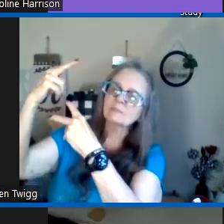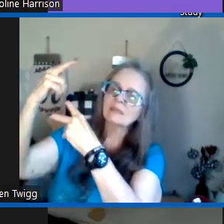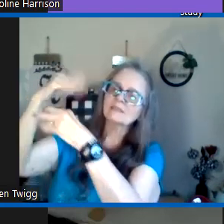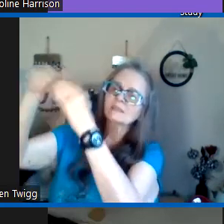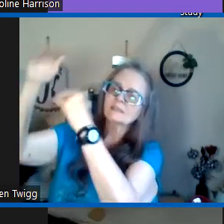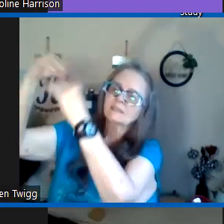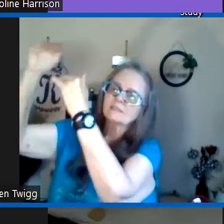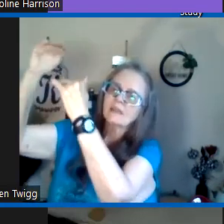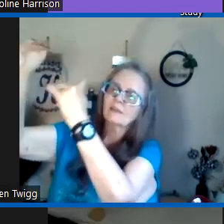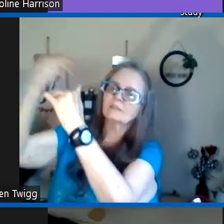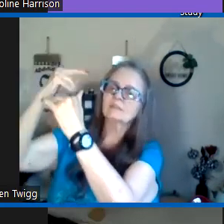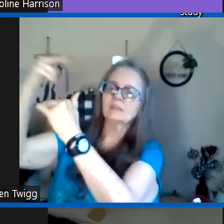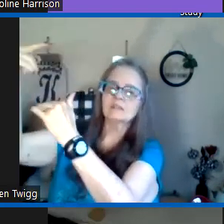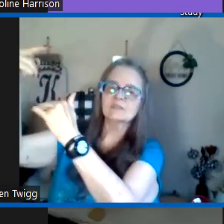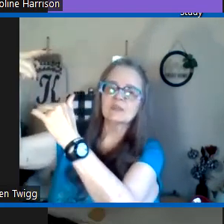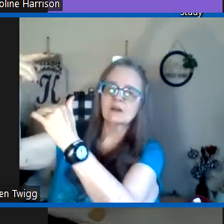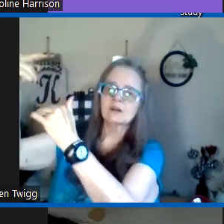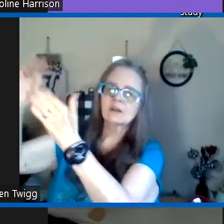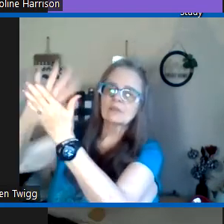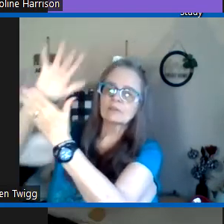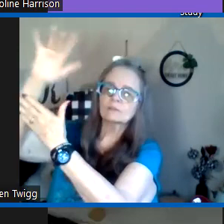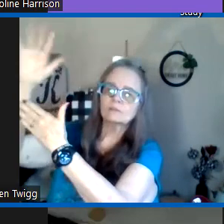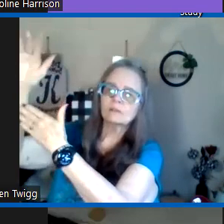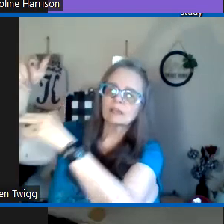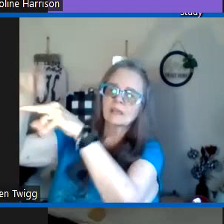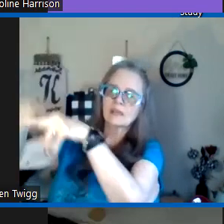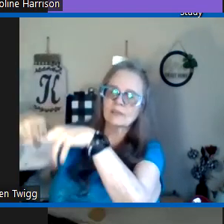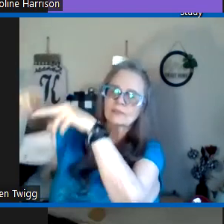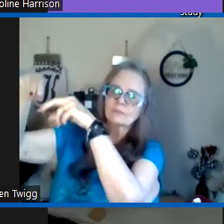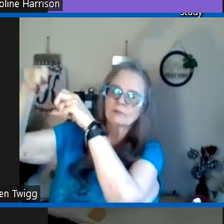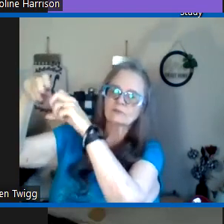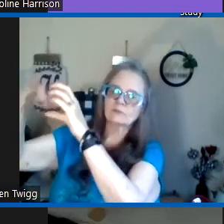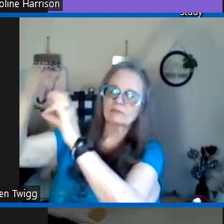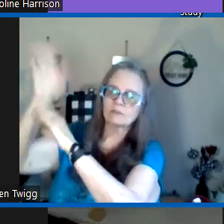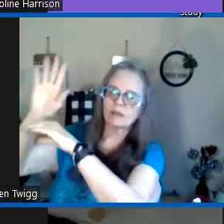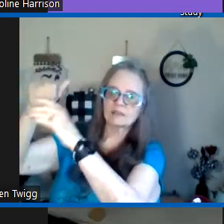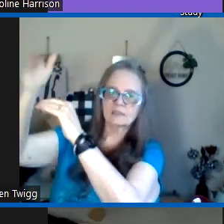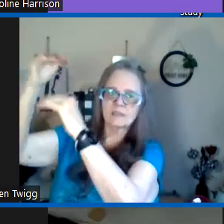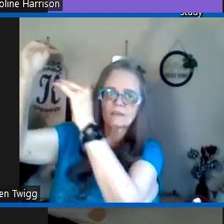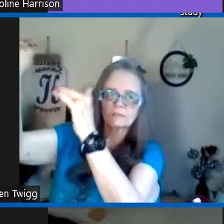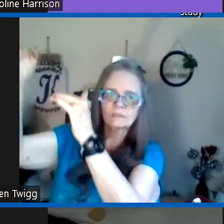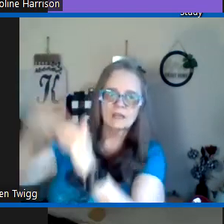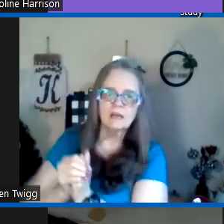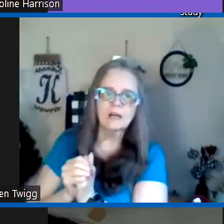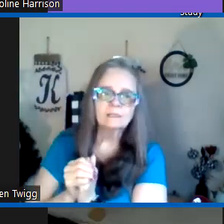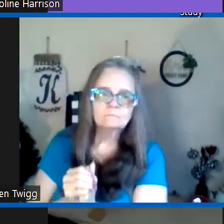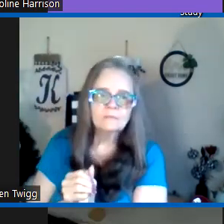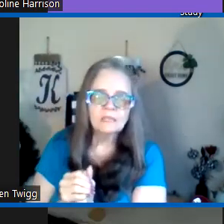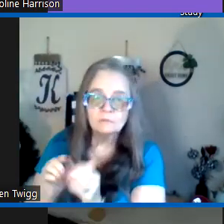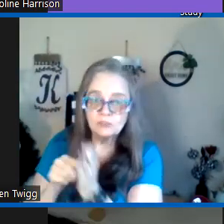to see basically into heaven and he saw the glory and the throne of God in heaven